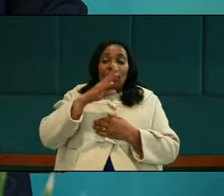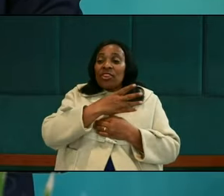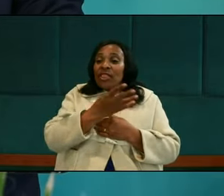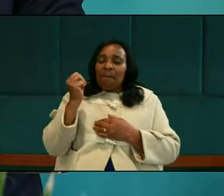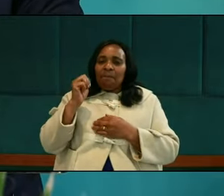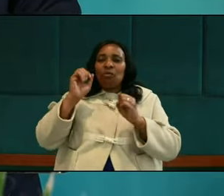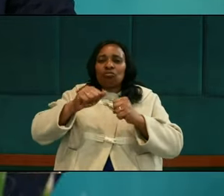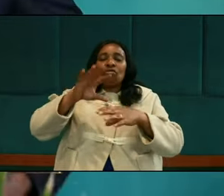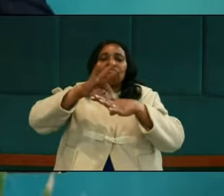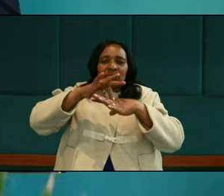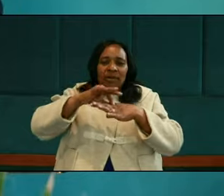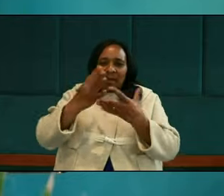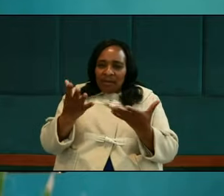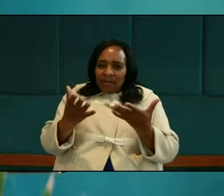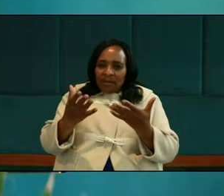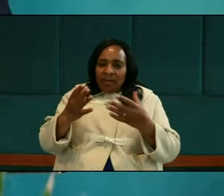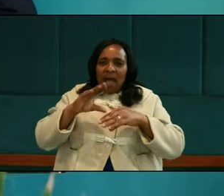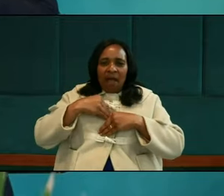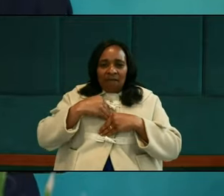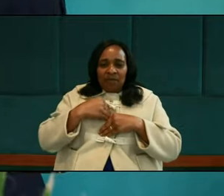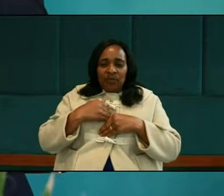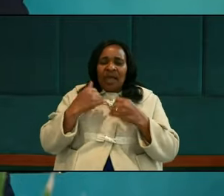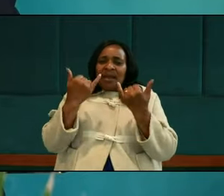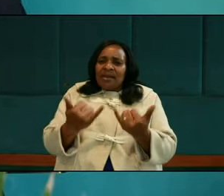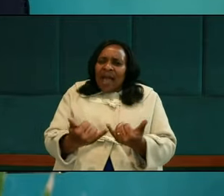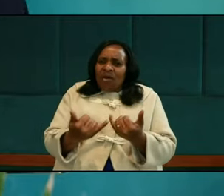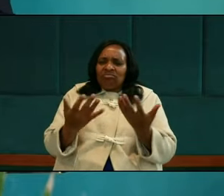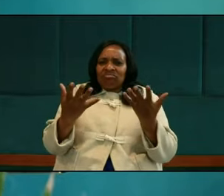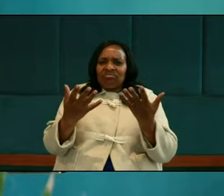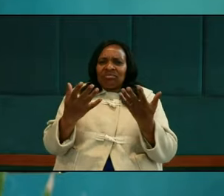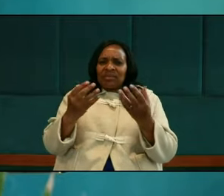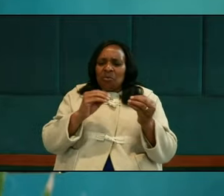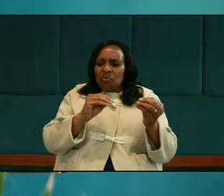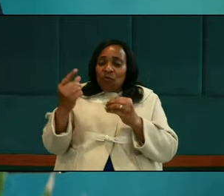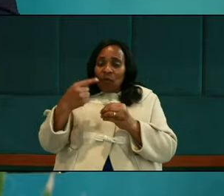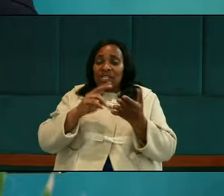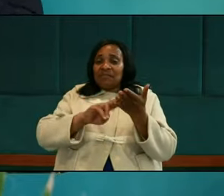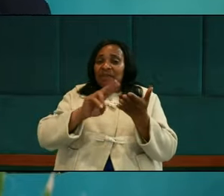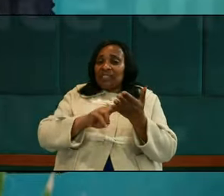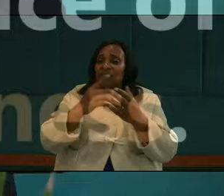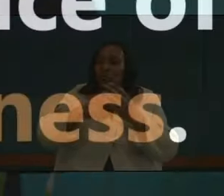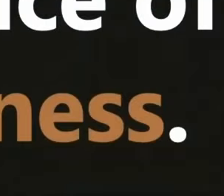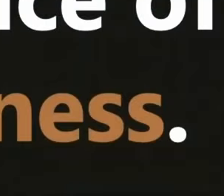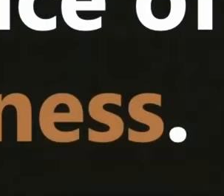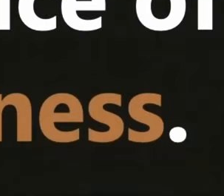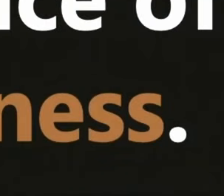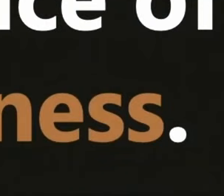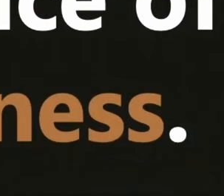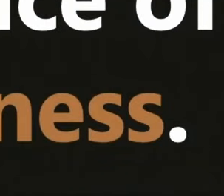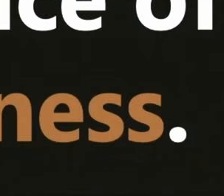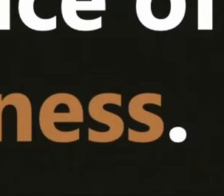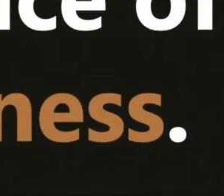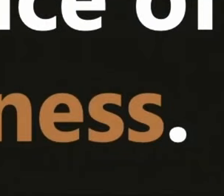the earth. Now, the big idea that we glean from this text is this. Placidness